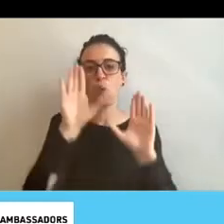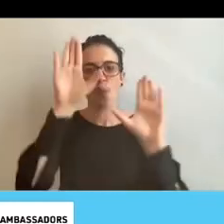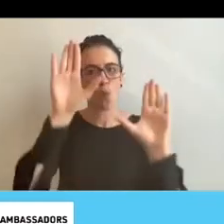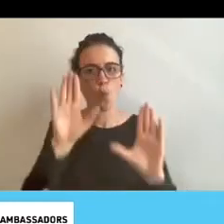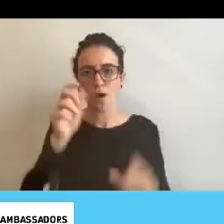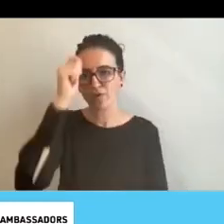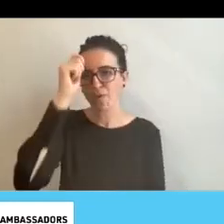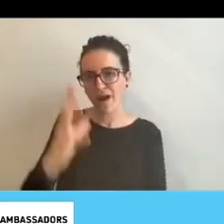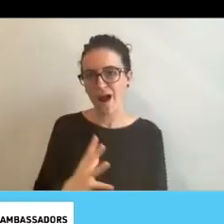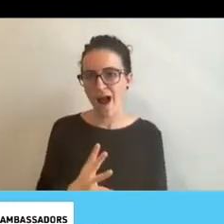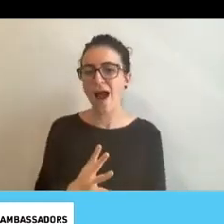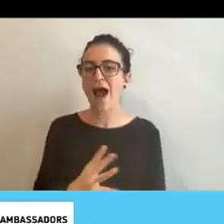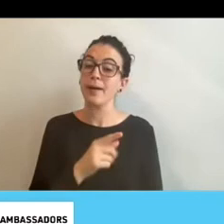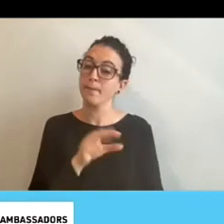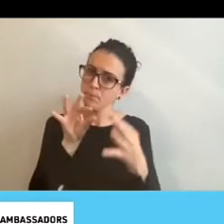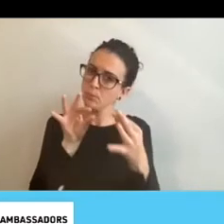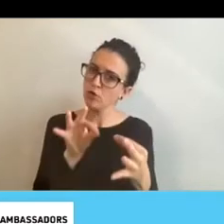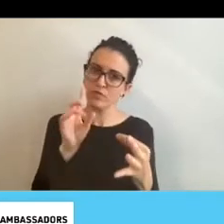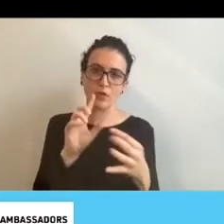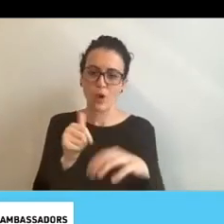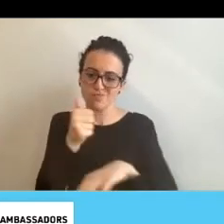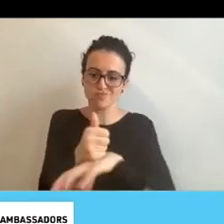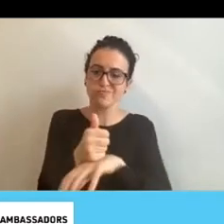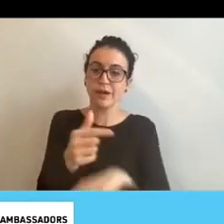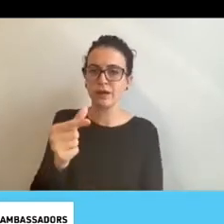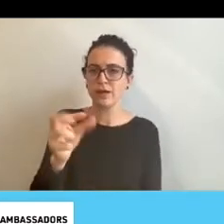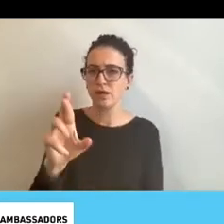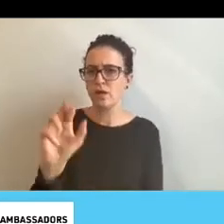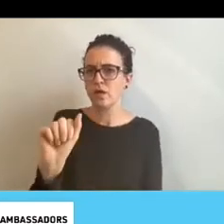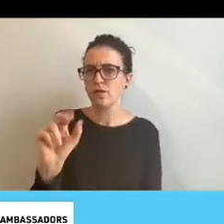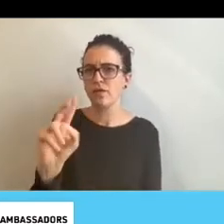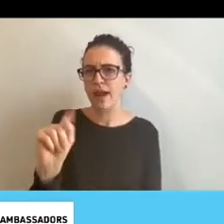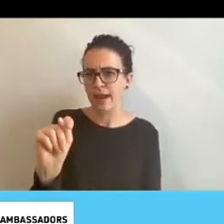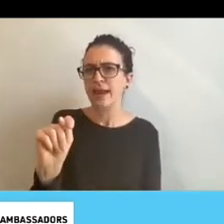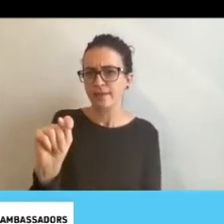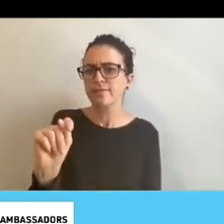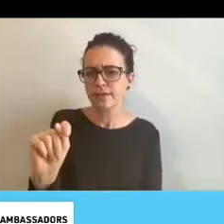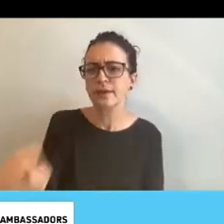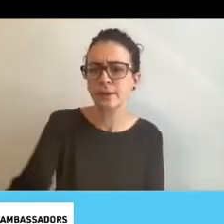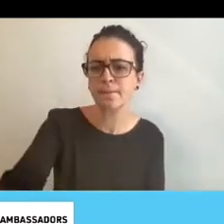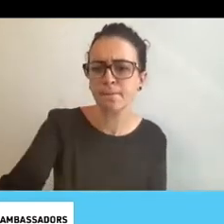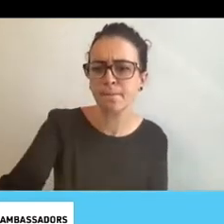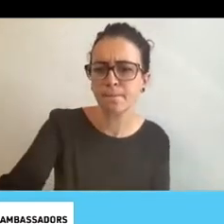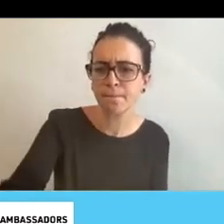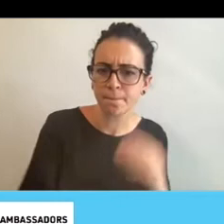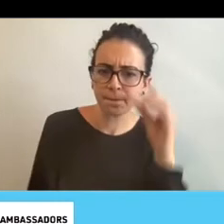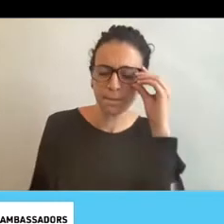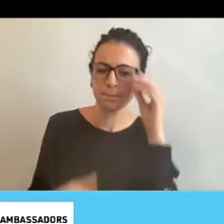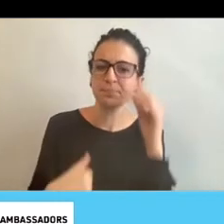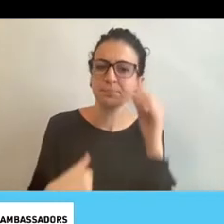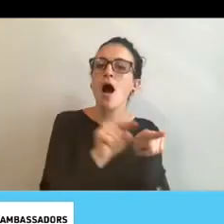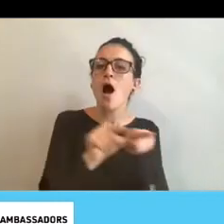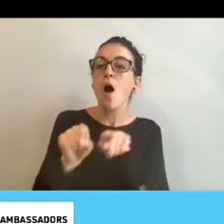grant, because he's always so helpful. And I'd like to thank